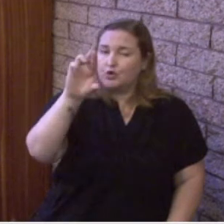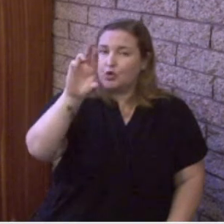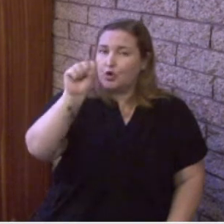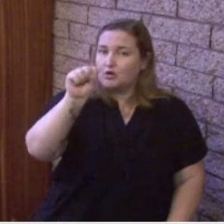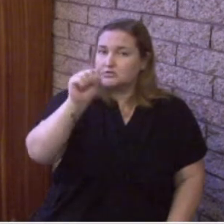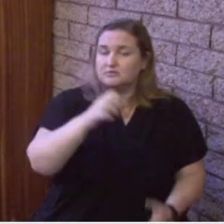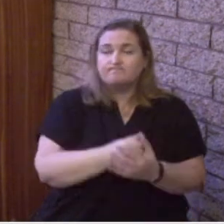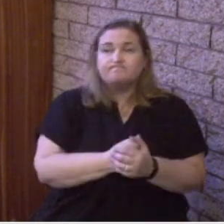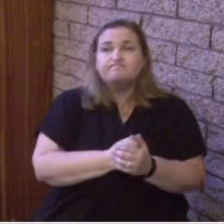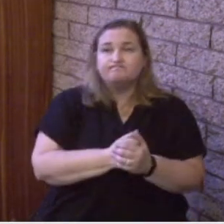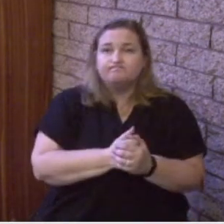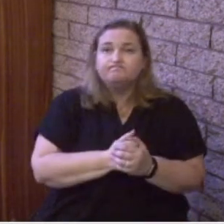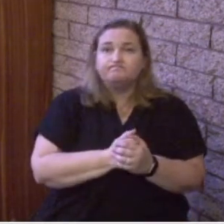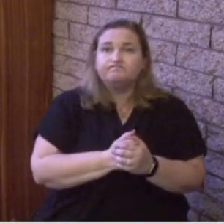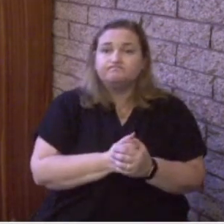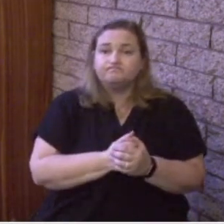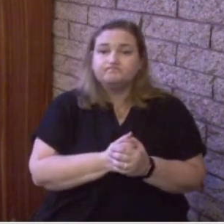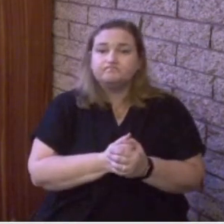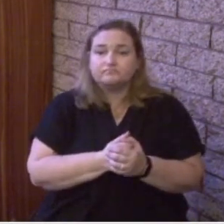We are debtors.